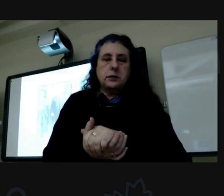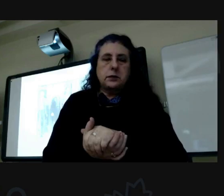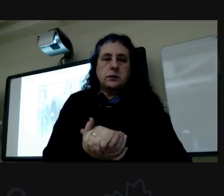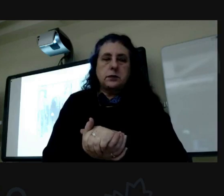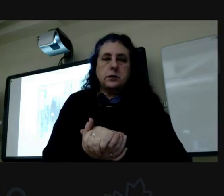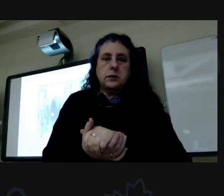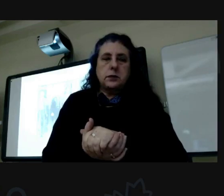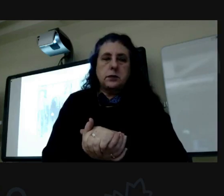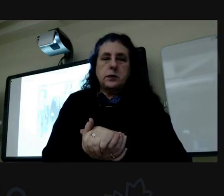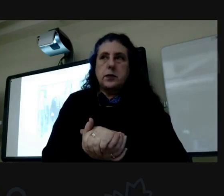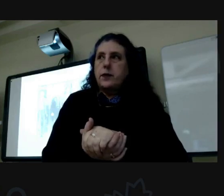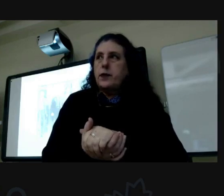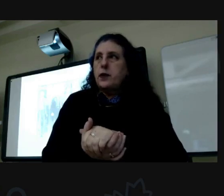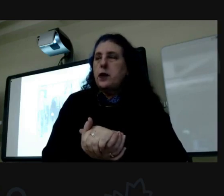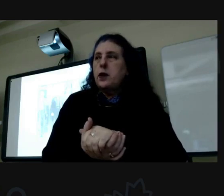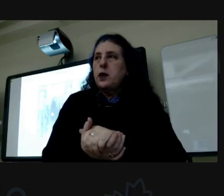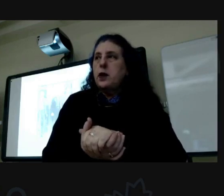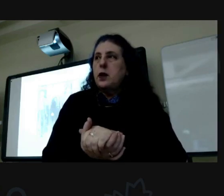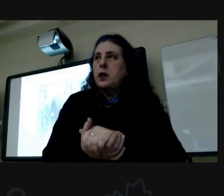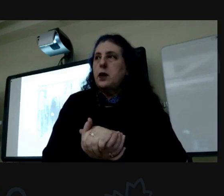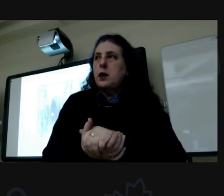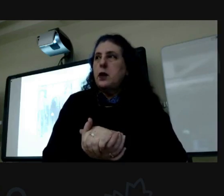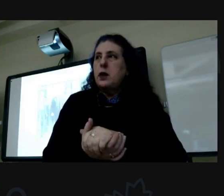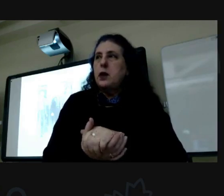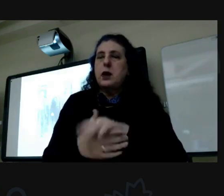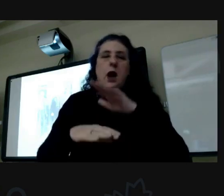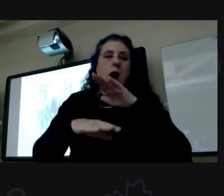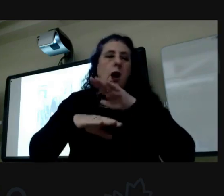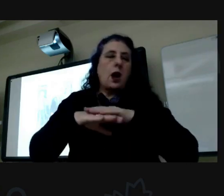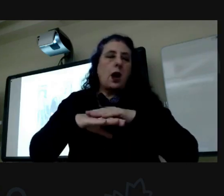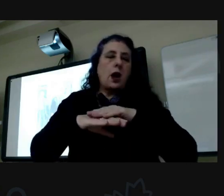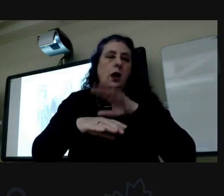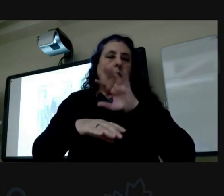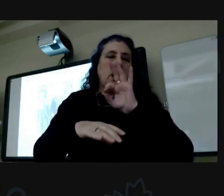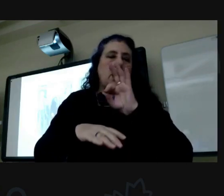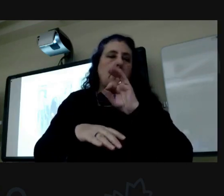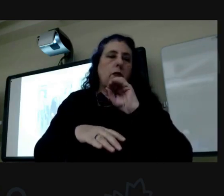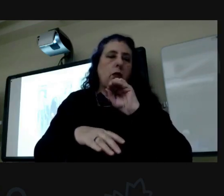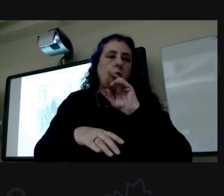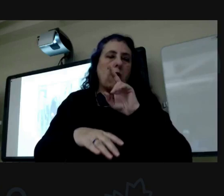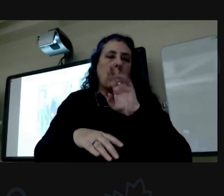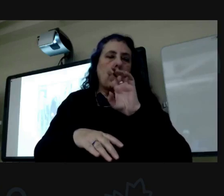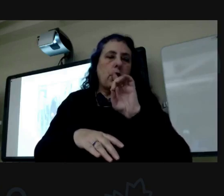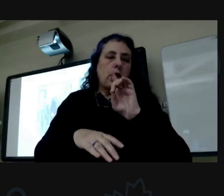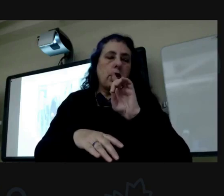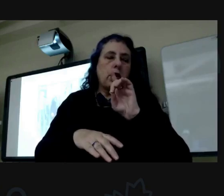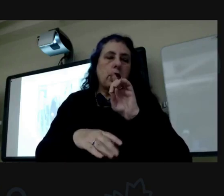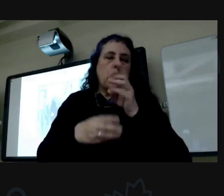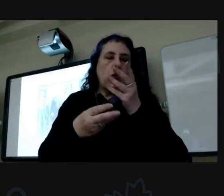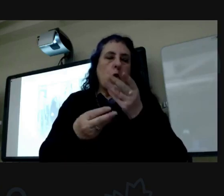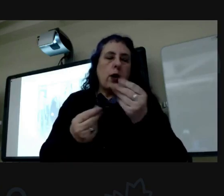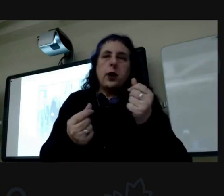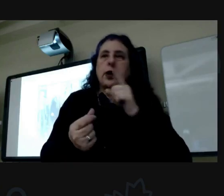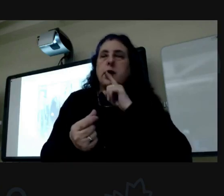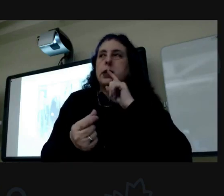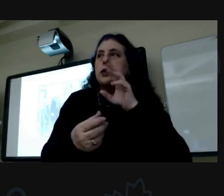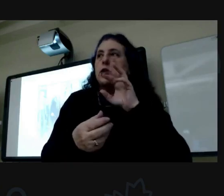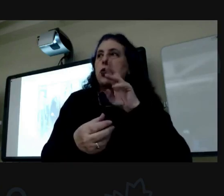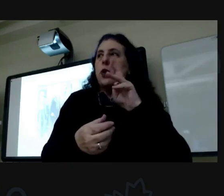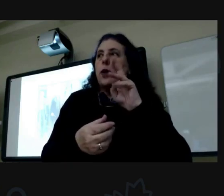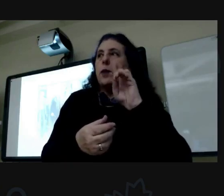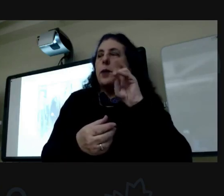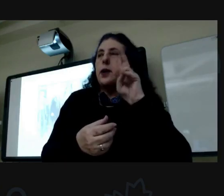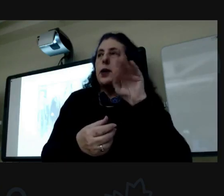um and on the ford uh remedy there's a remedy for